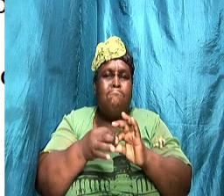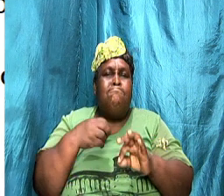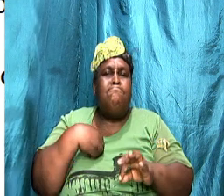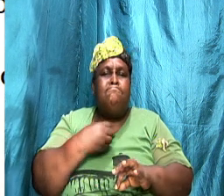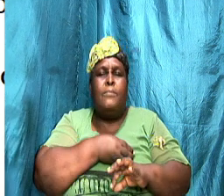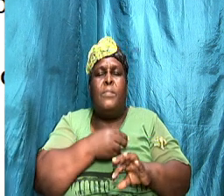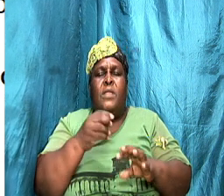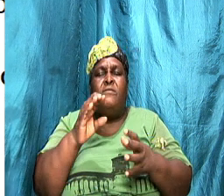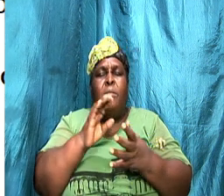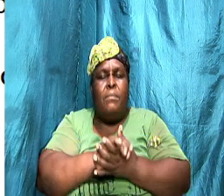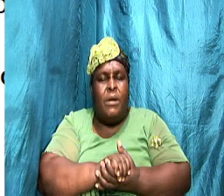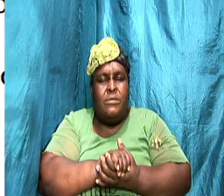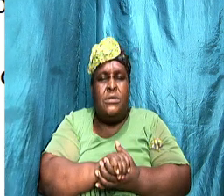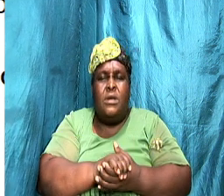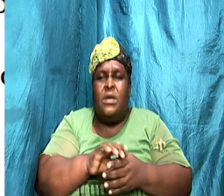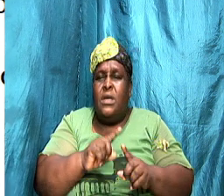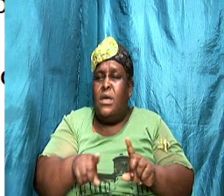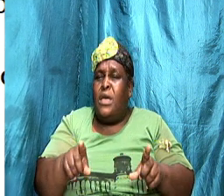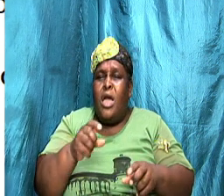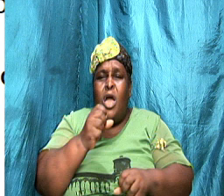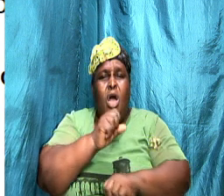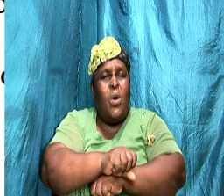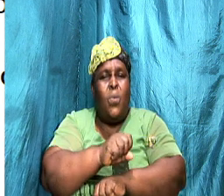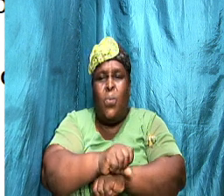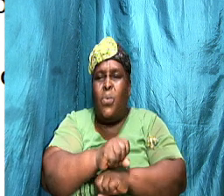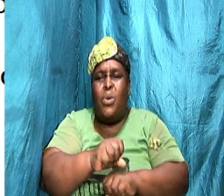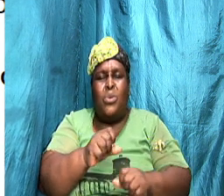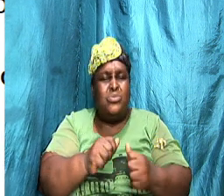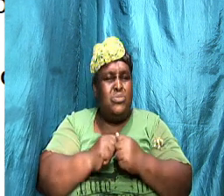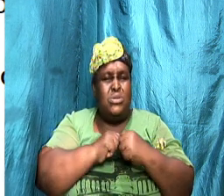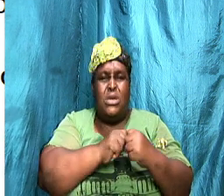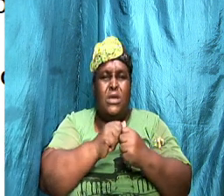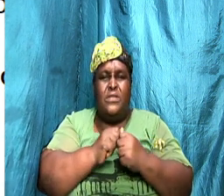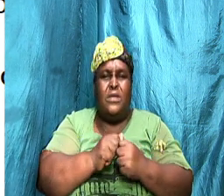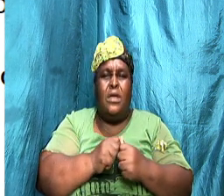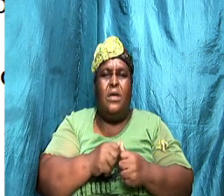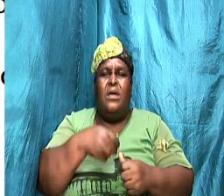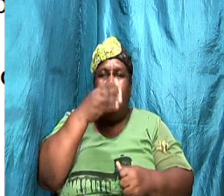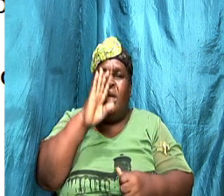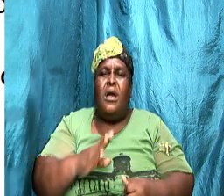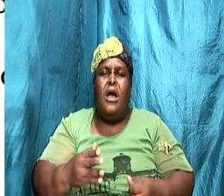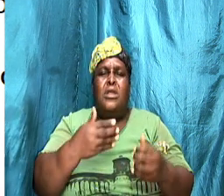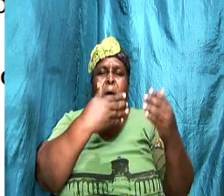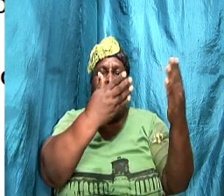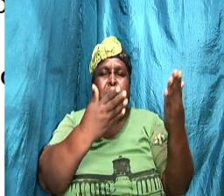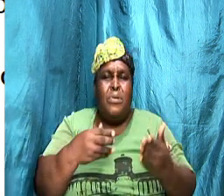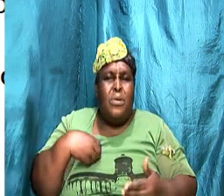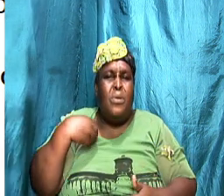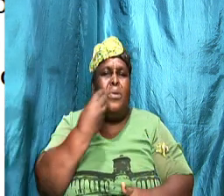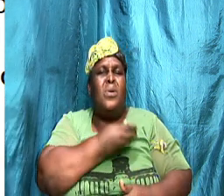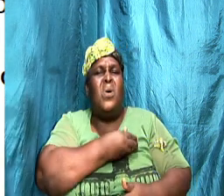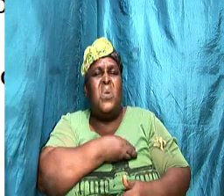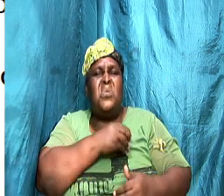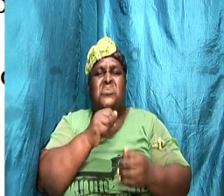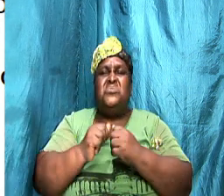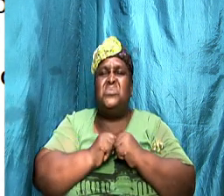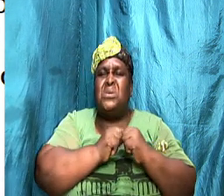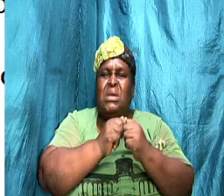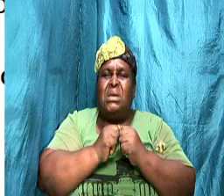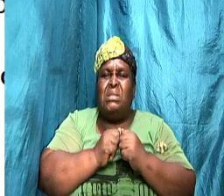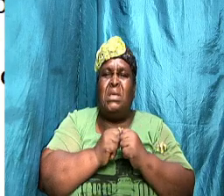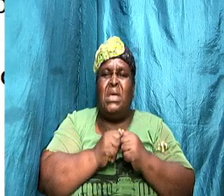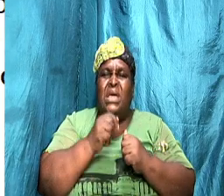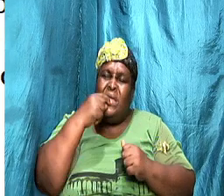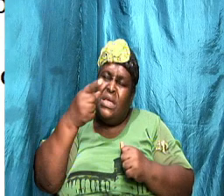if we can't work together both of us come together God bring us together and we tell you that we can't work towards